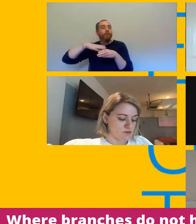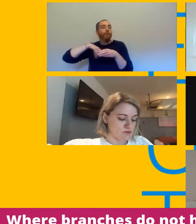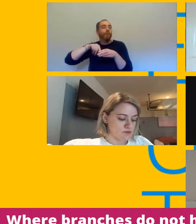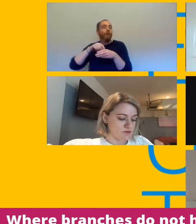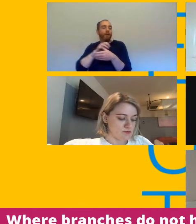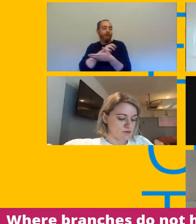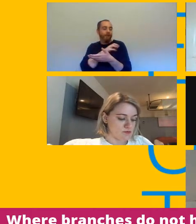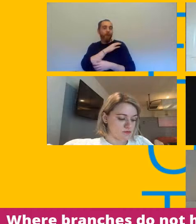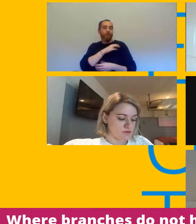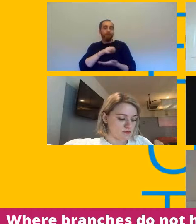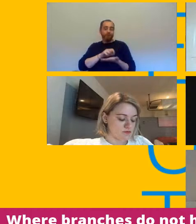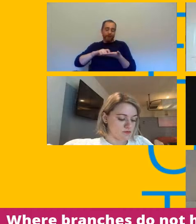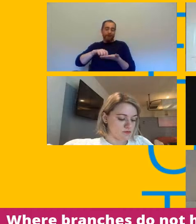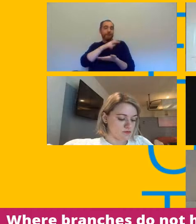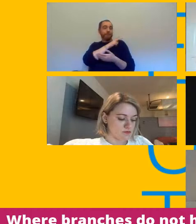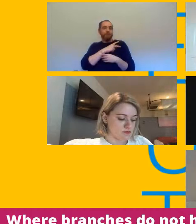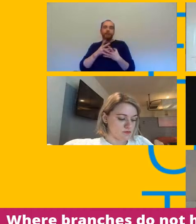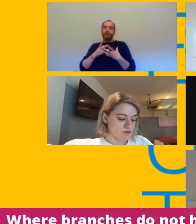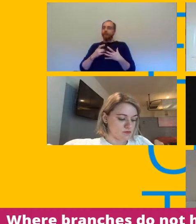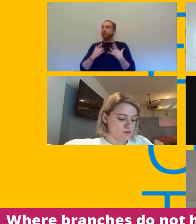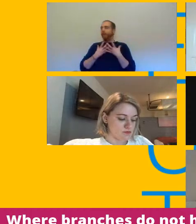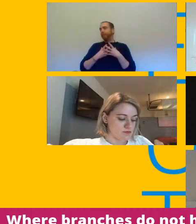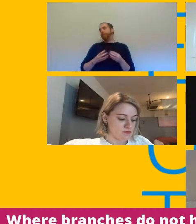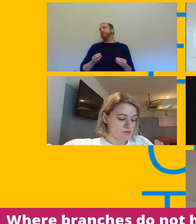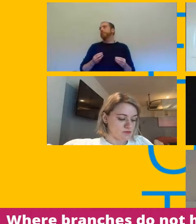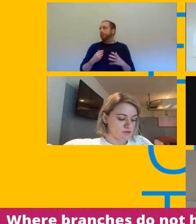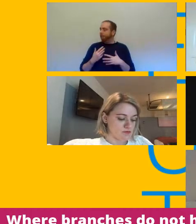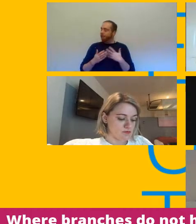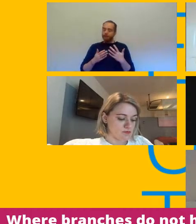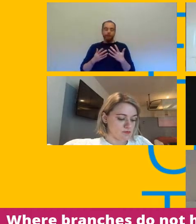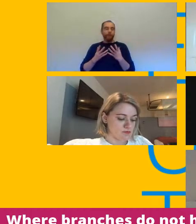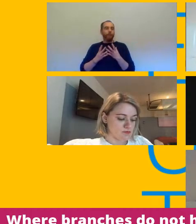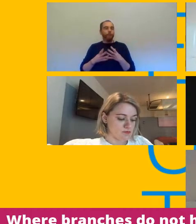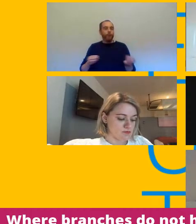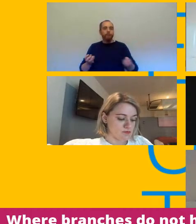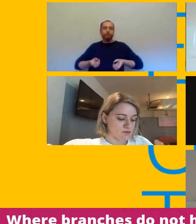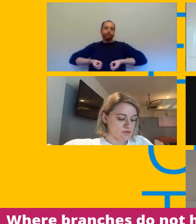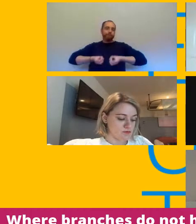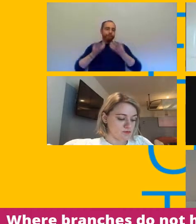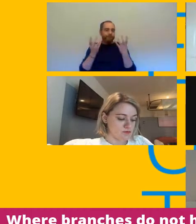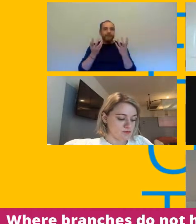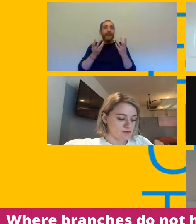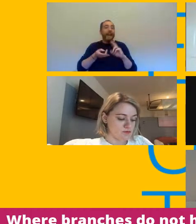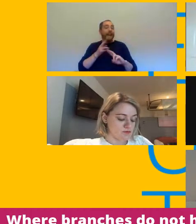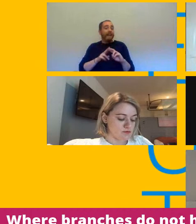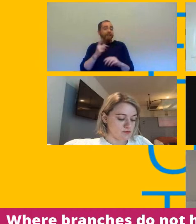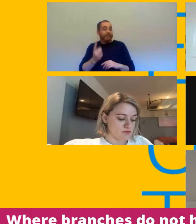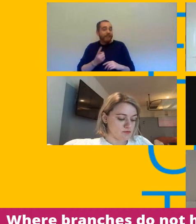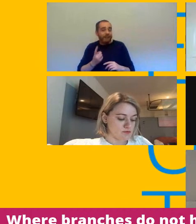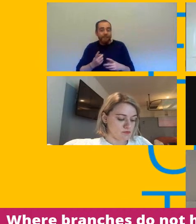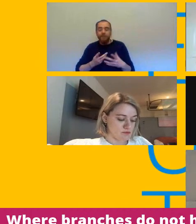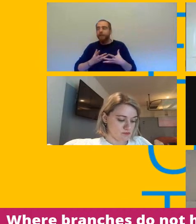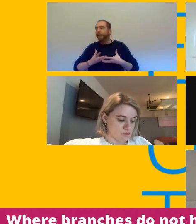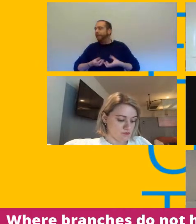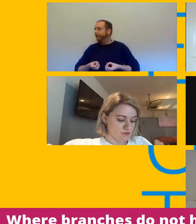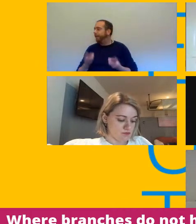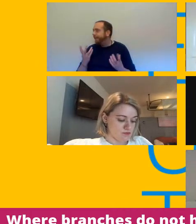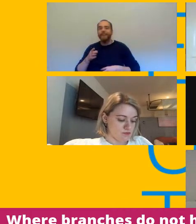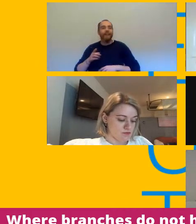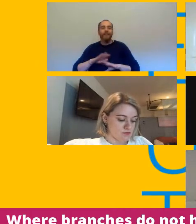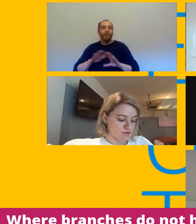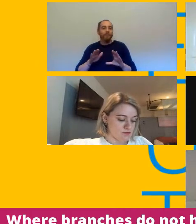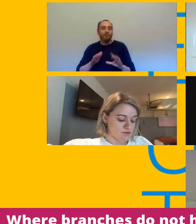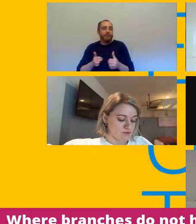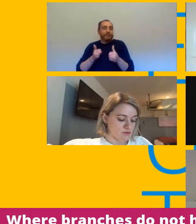that you know from a kind of hard line point of you know used to anyone if you burn out but certainly you know from your own kind of mental health and your own